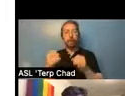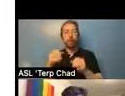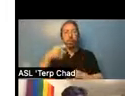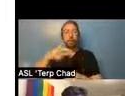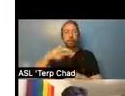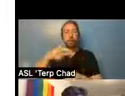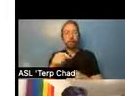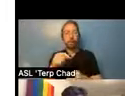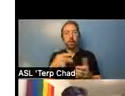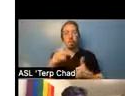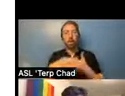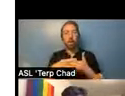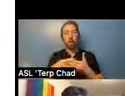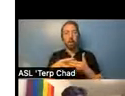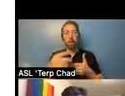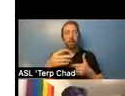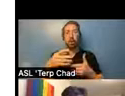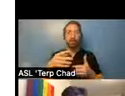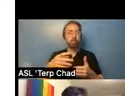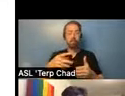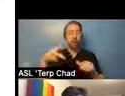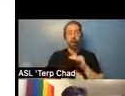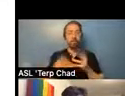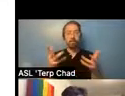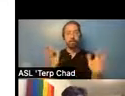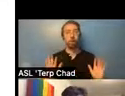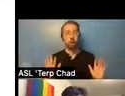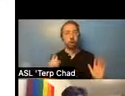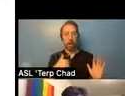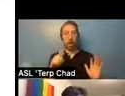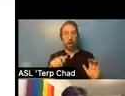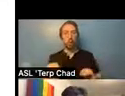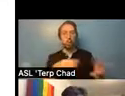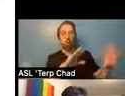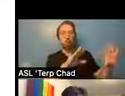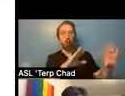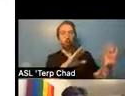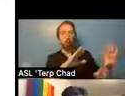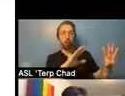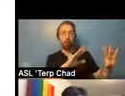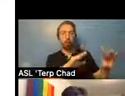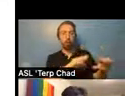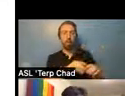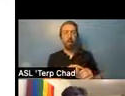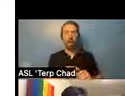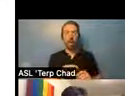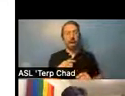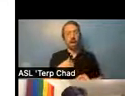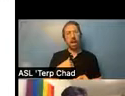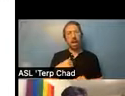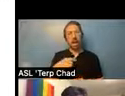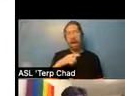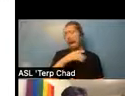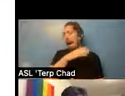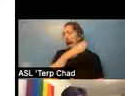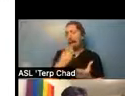therefore I just had to, uh, move. And basically, I guess, um, I'm assuming because I never got a straight answer from them, but I think